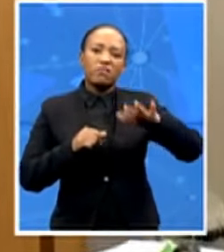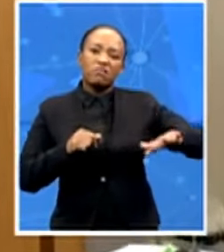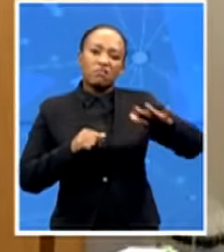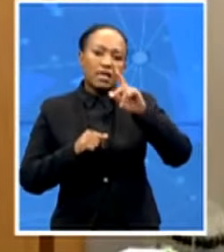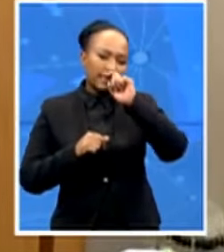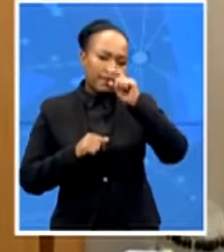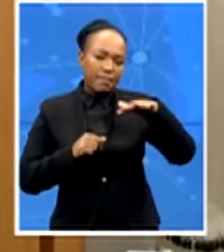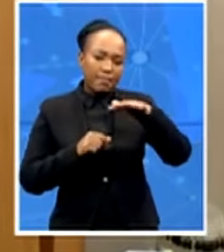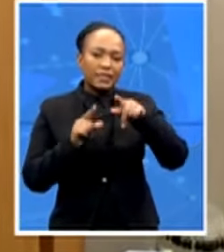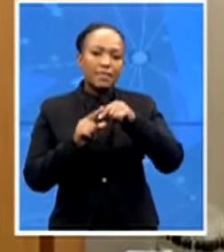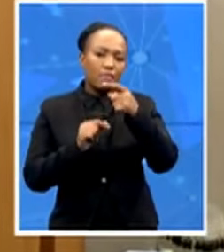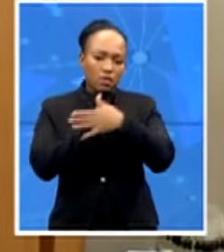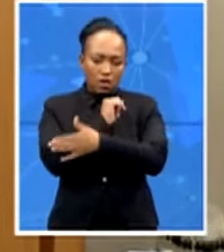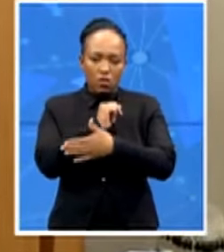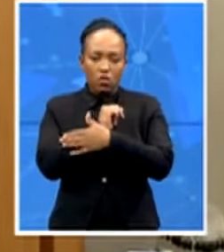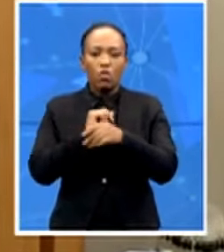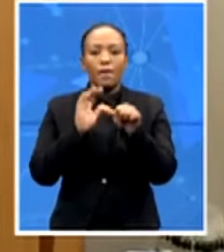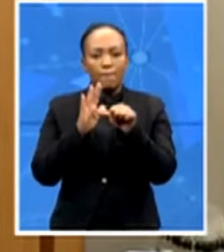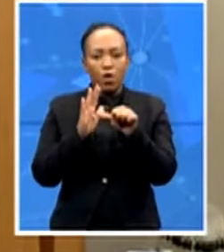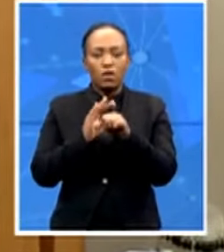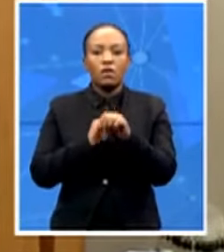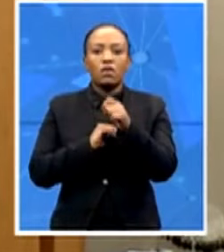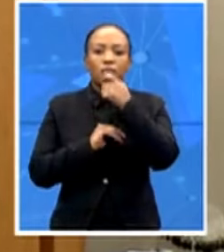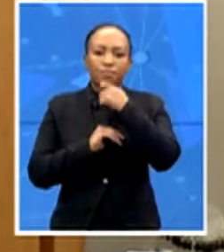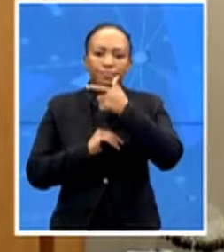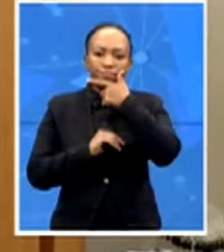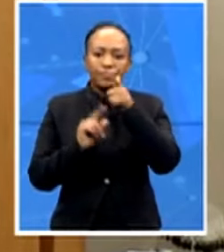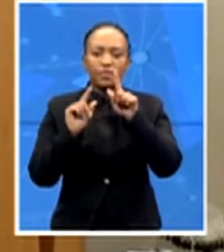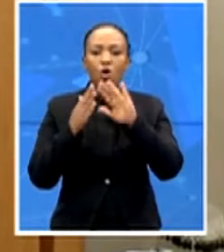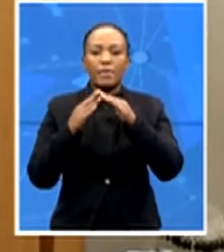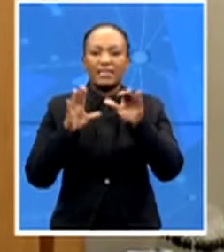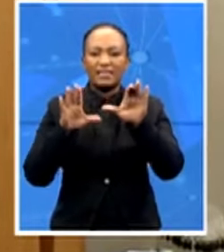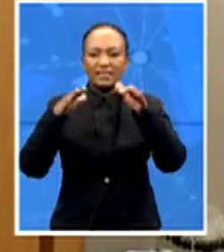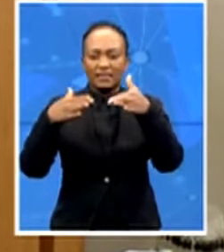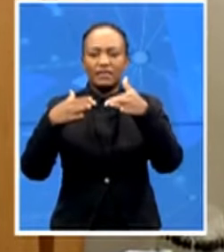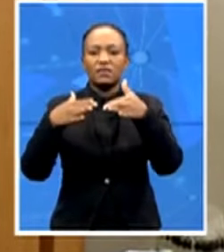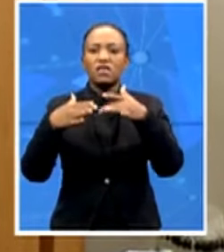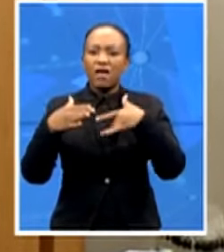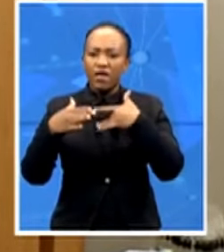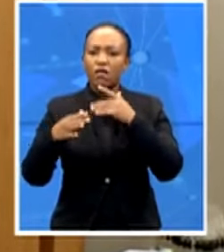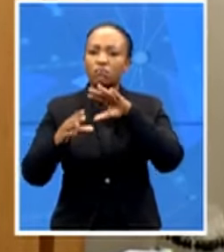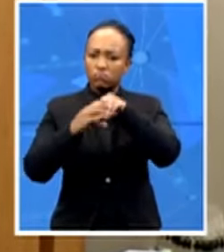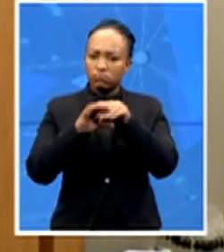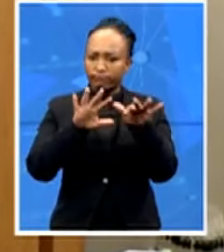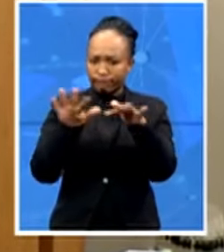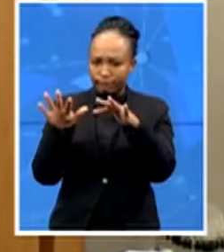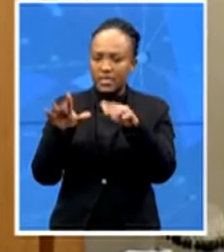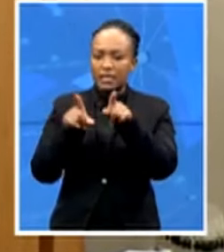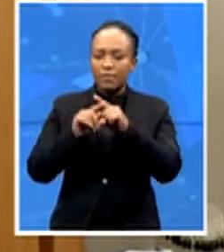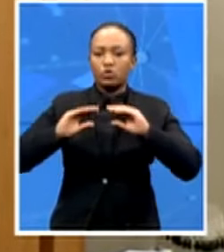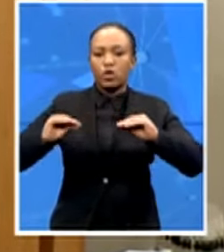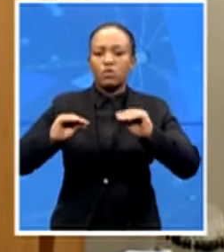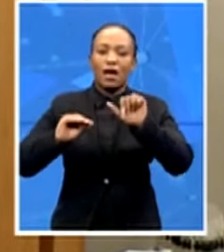queer youth to feel seen but more than that something that we're doing with this month is we're also educating other people so our RCL board